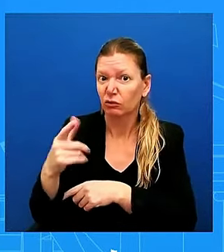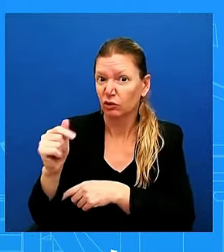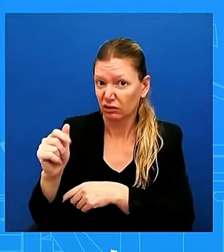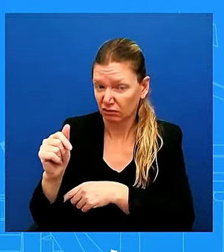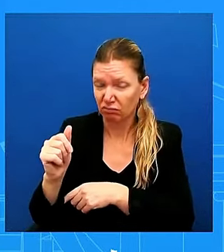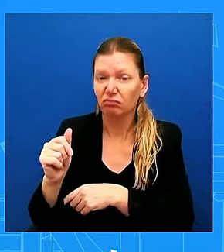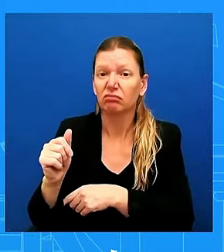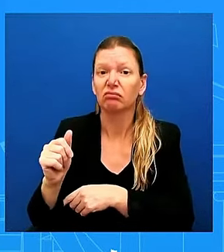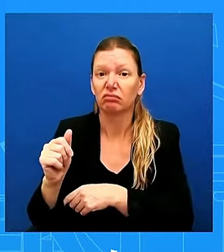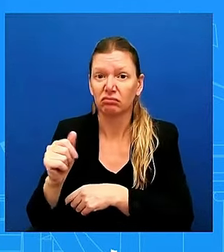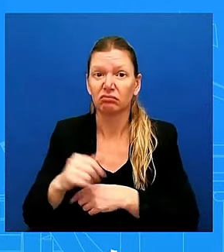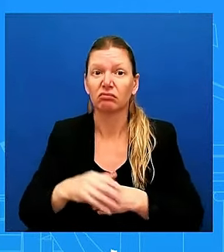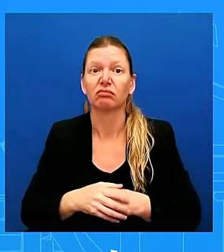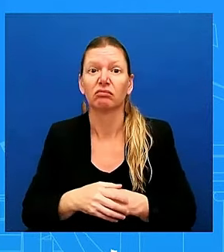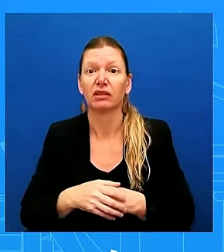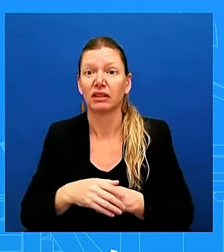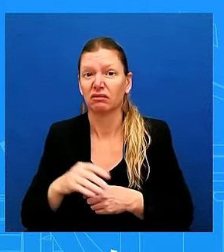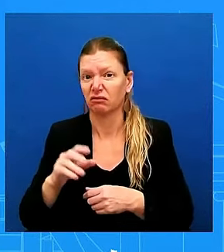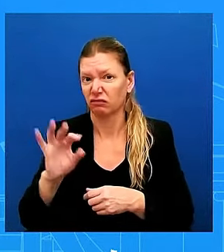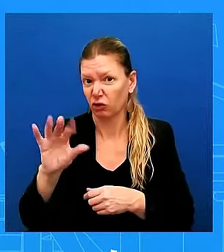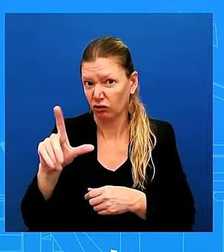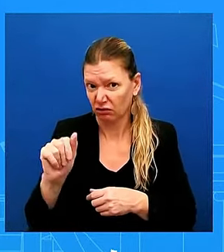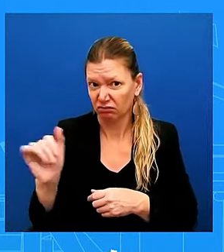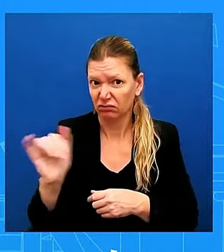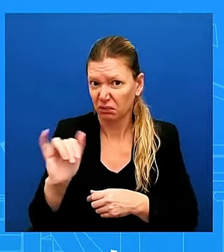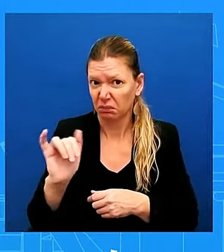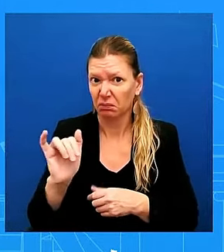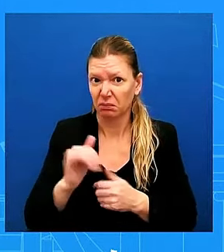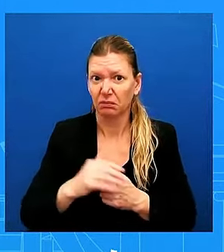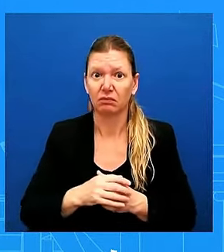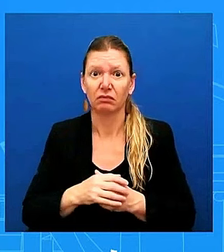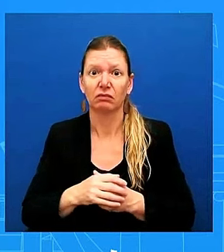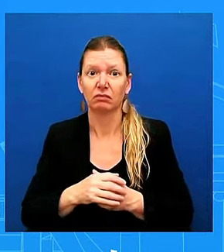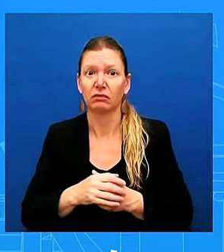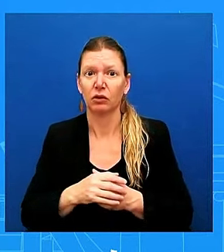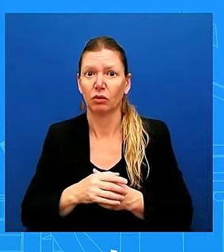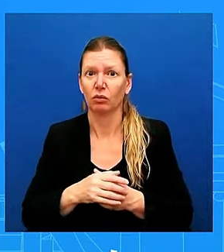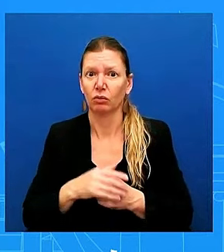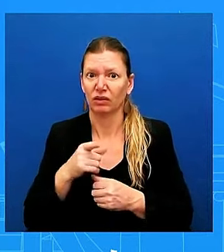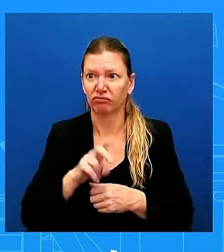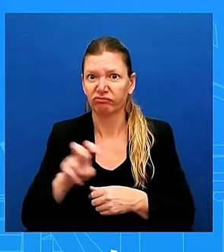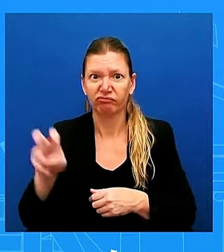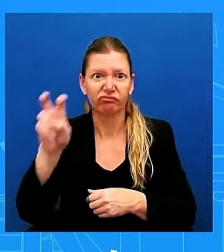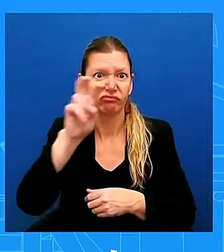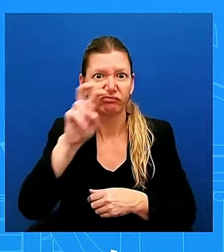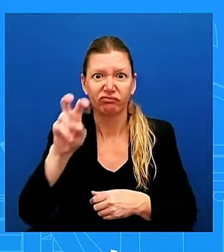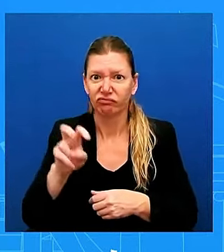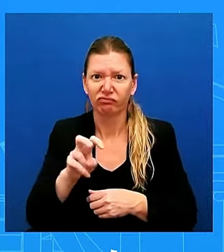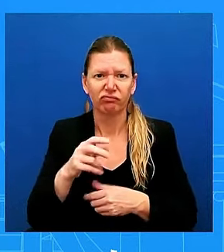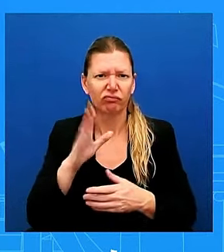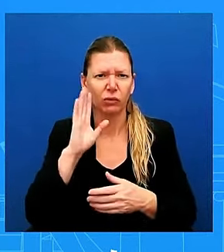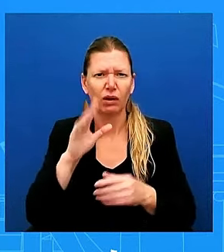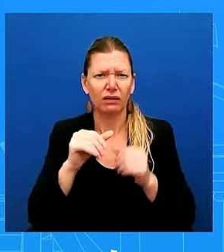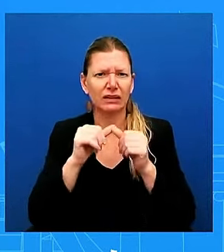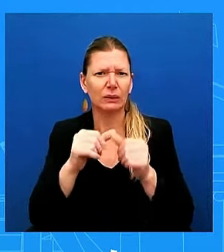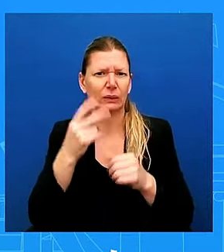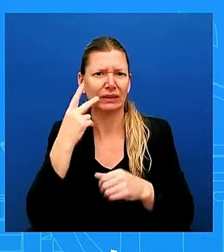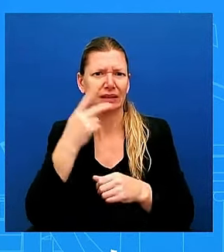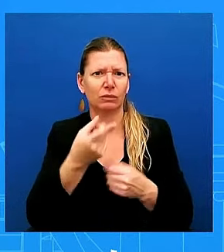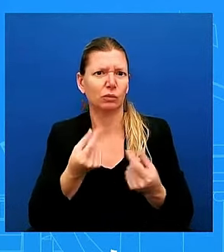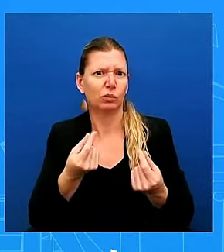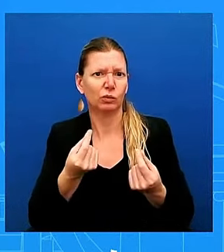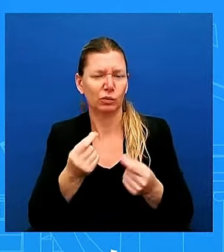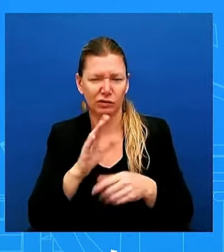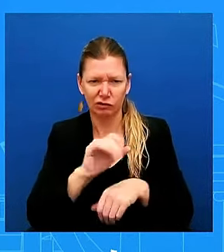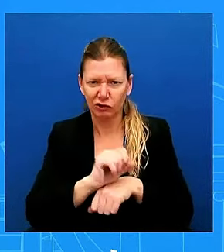And so I think what you're going to see is him continuing to do his job working closely with the vice president. Look, before Hurricane Helene, President Biden was